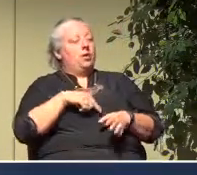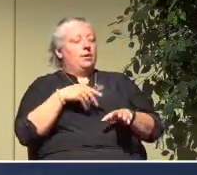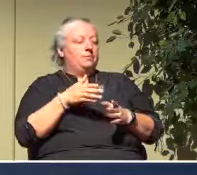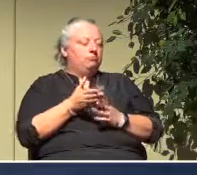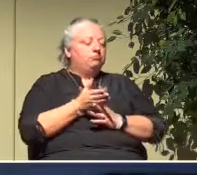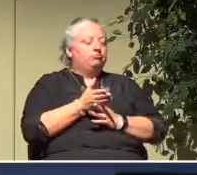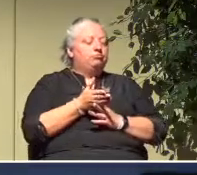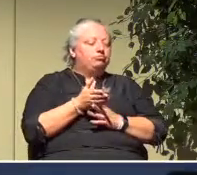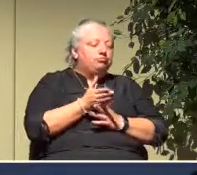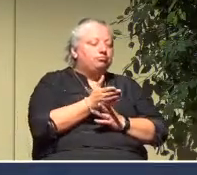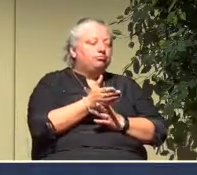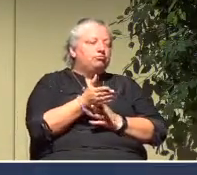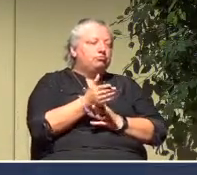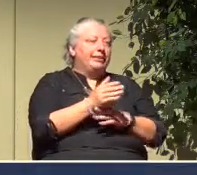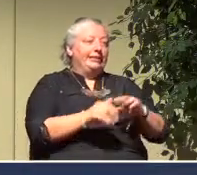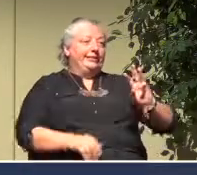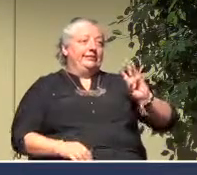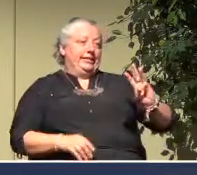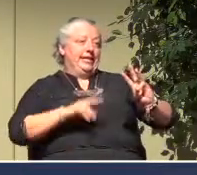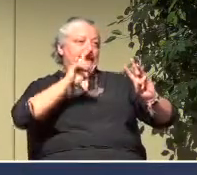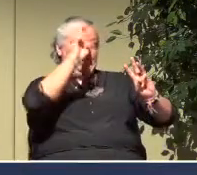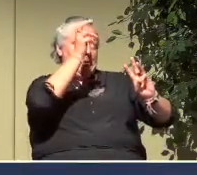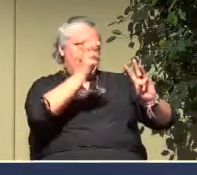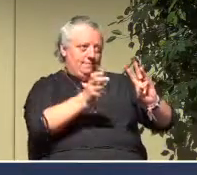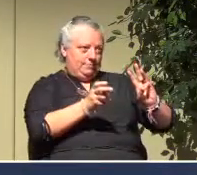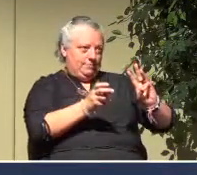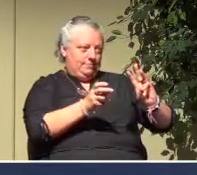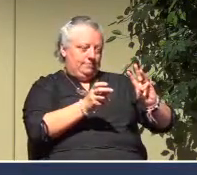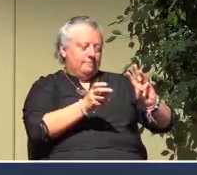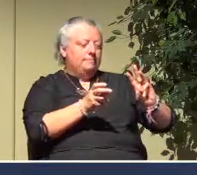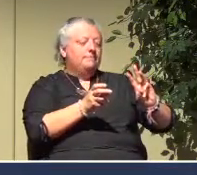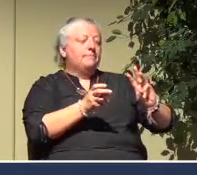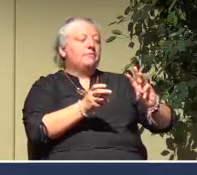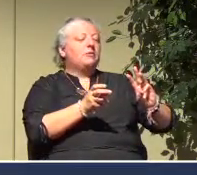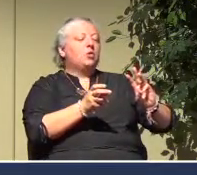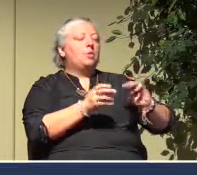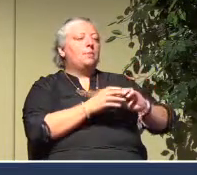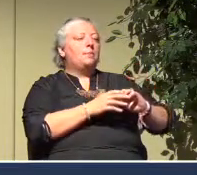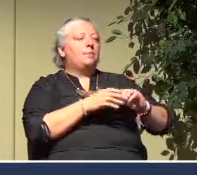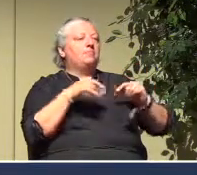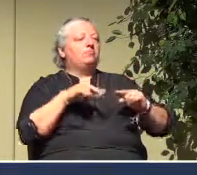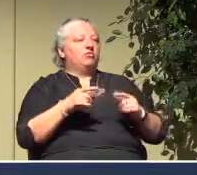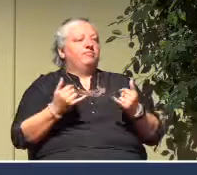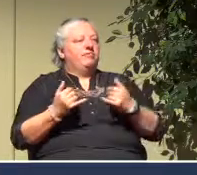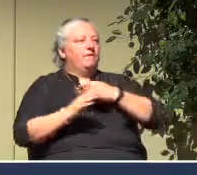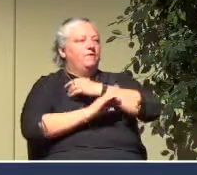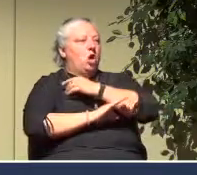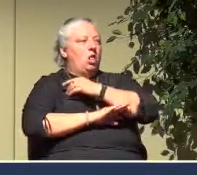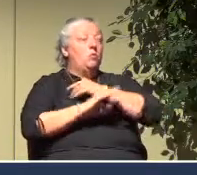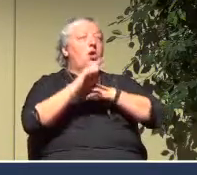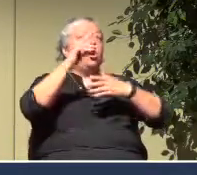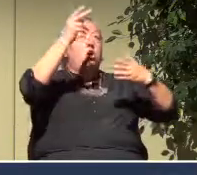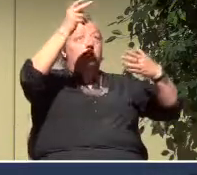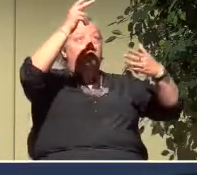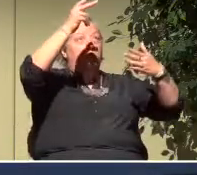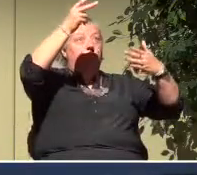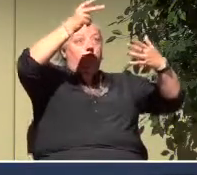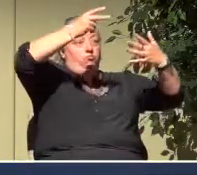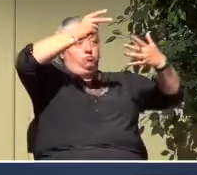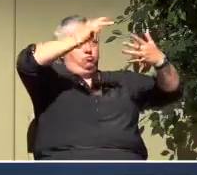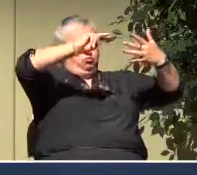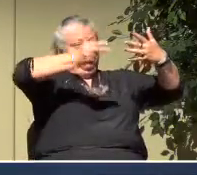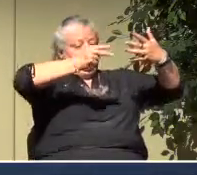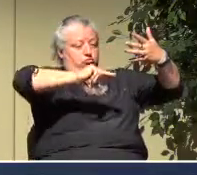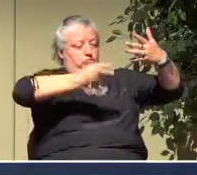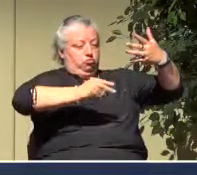these themes, six of them, through the fall. We're alternating weeks with classical